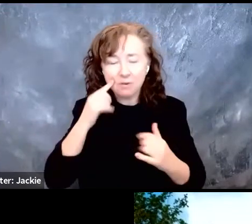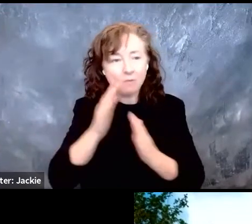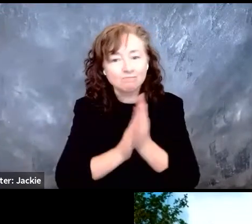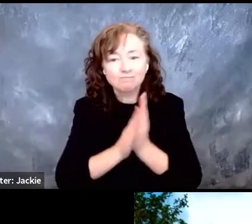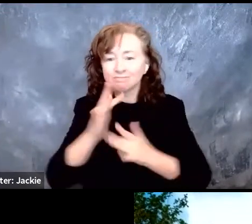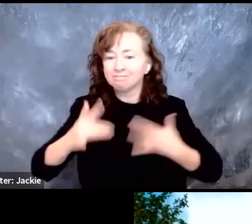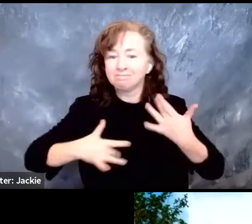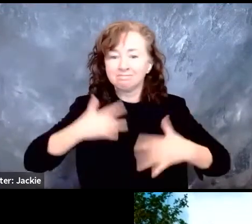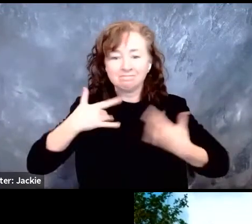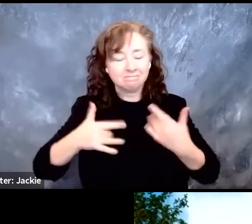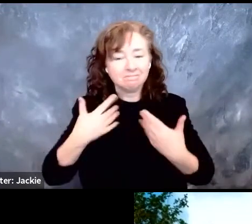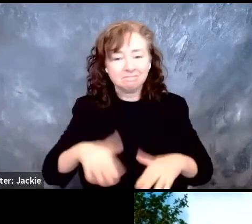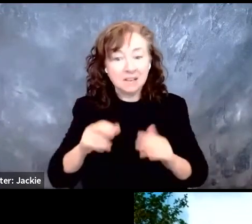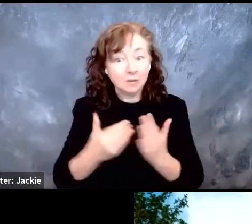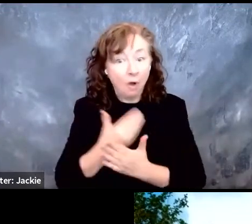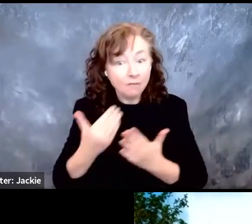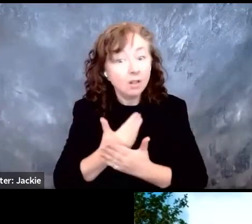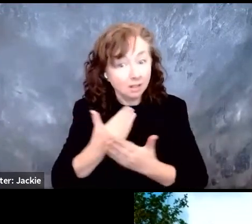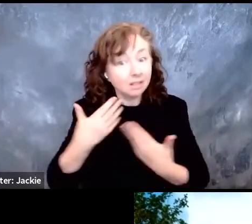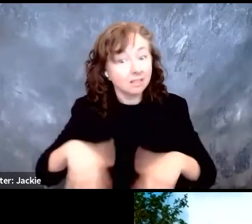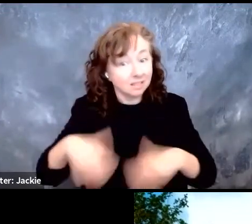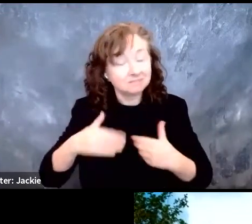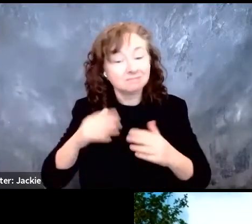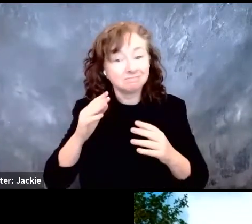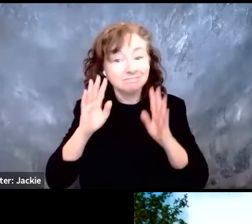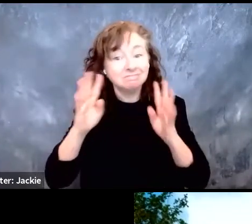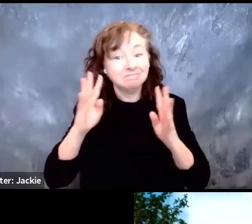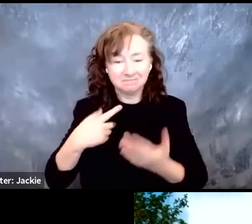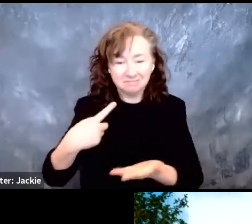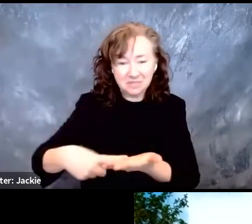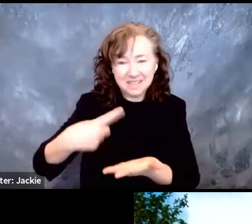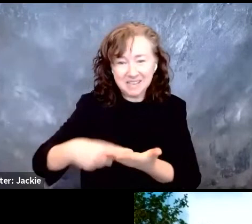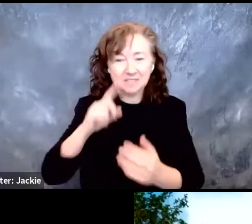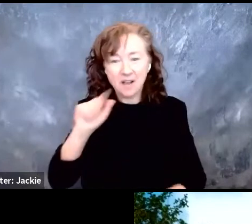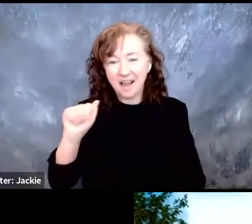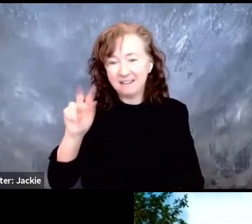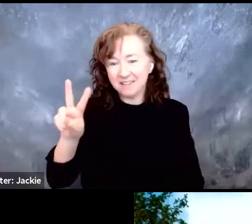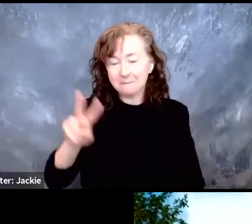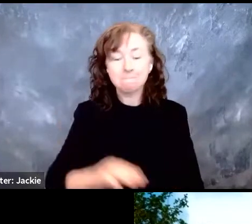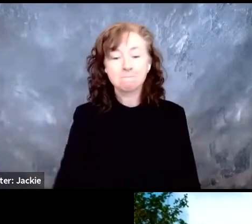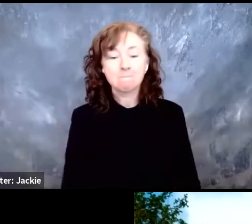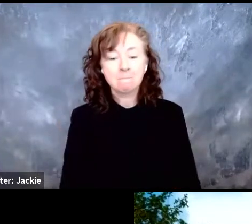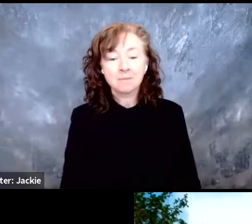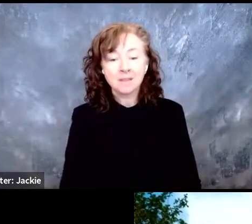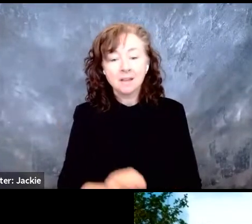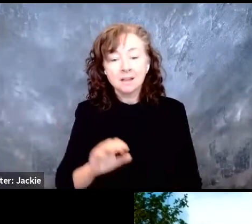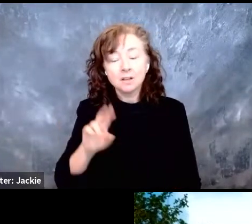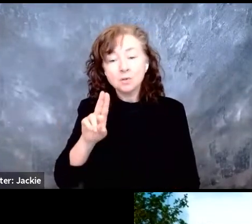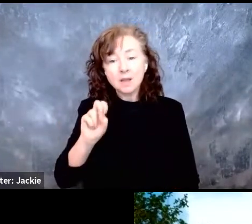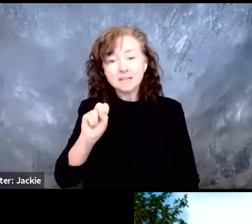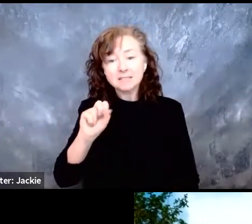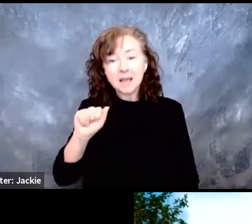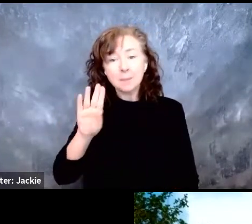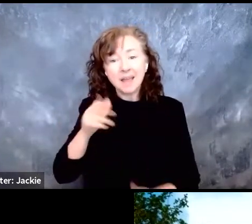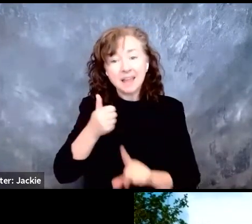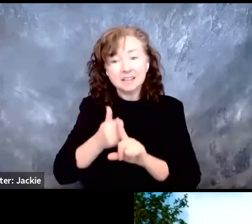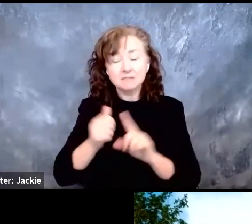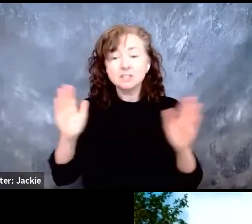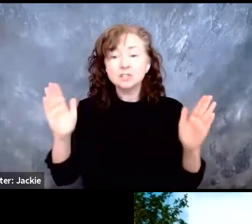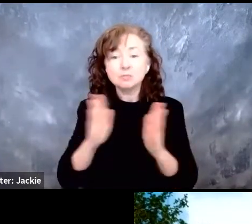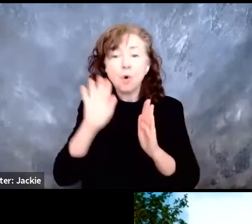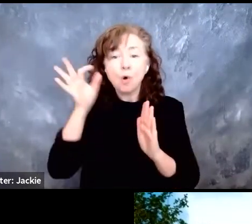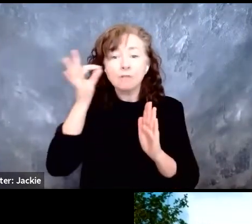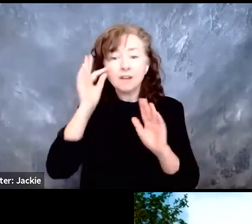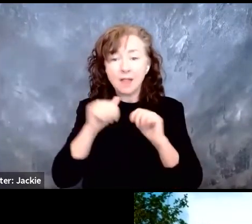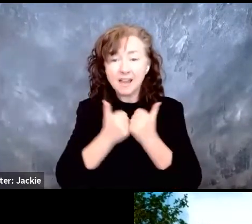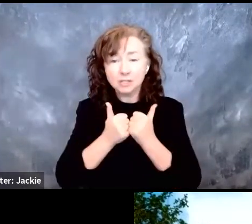and novel presentation. The Access Board is a small federal agency, but it